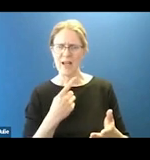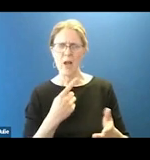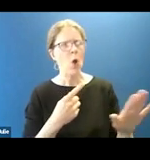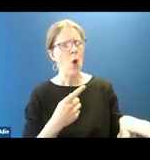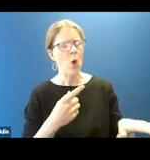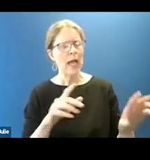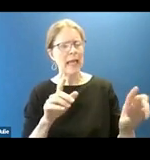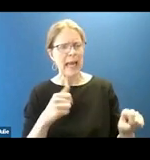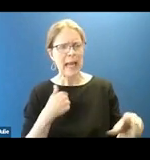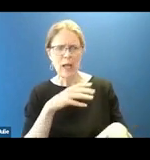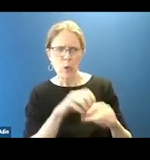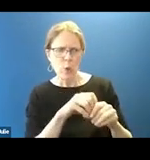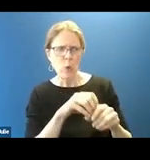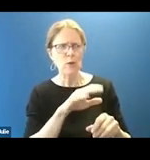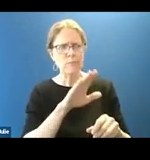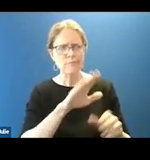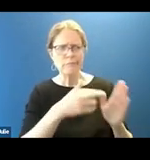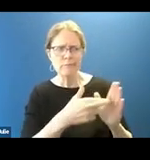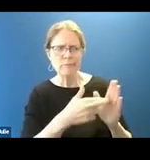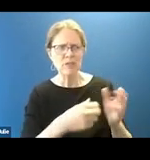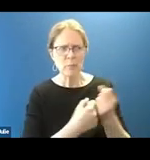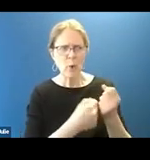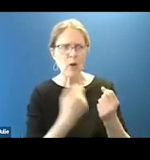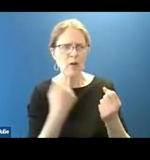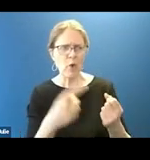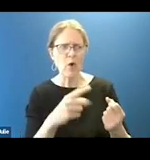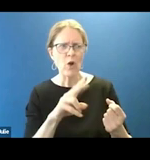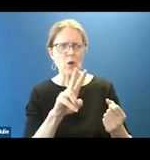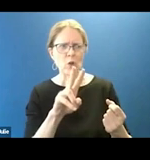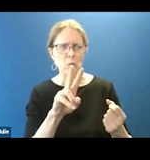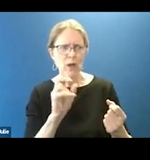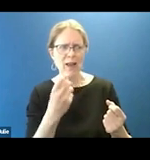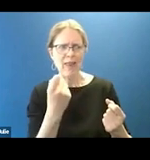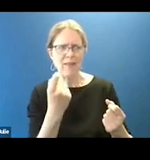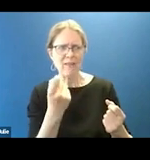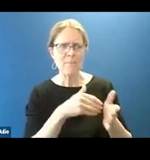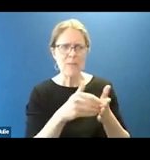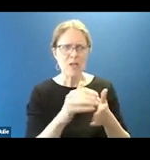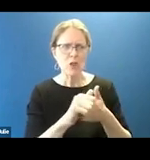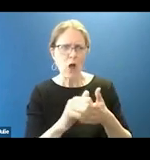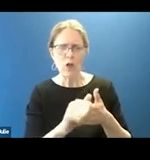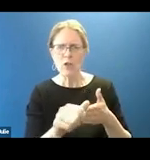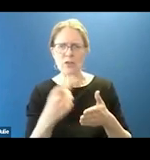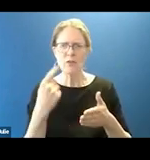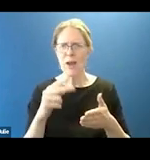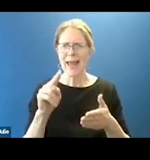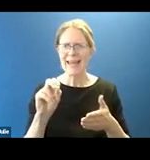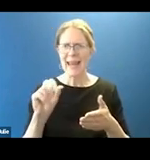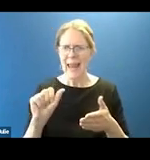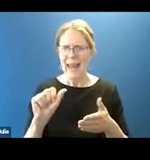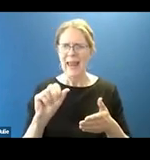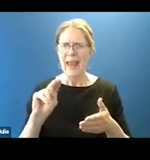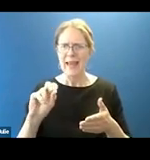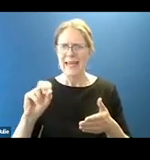senator or the representative support for $211 million for the National Endowment for the Arts or the National Endowment for Humanities?